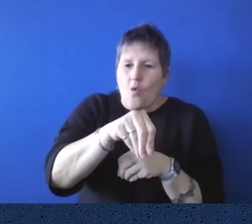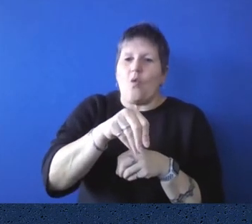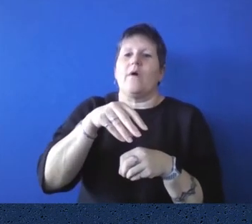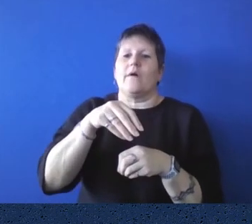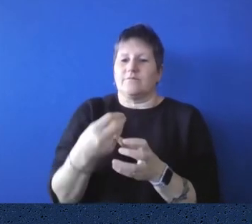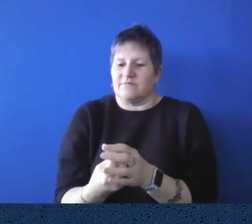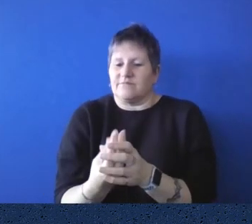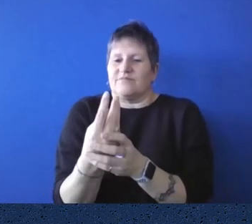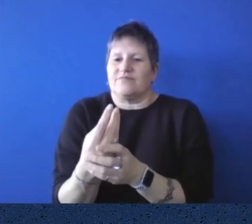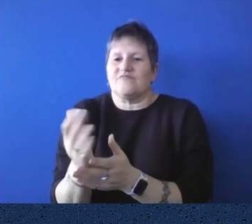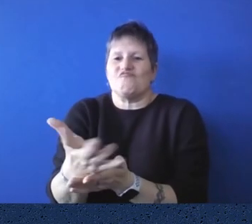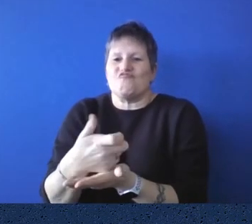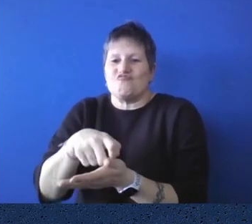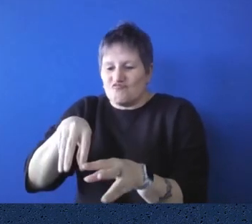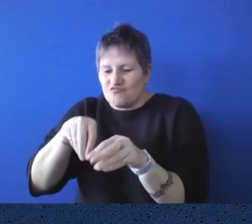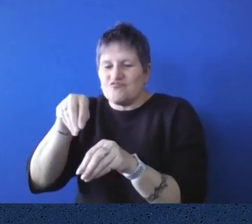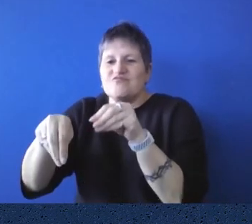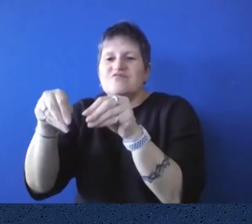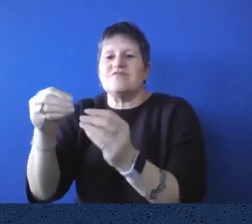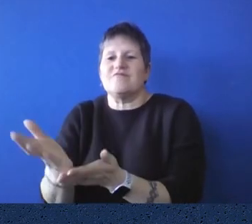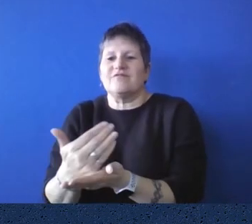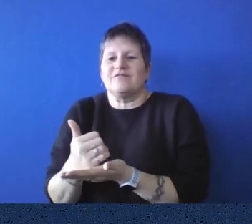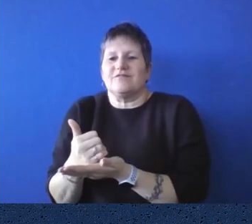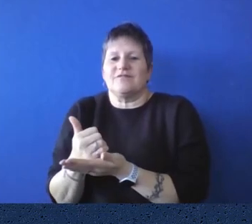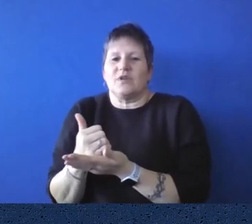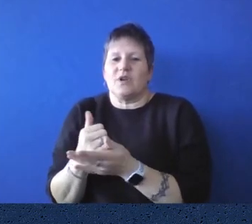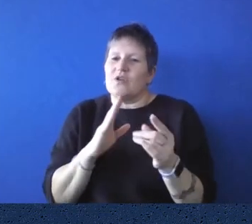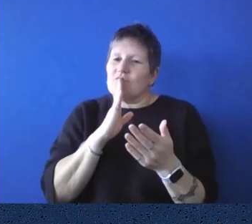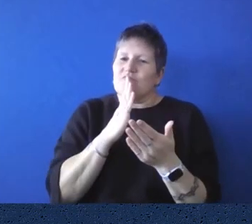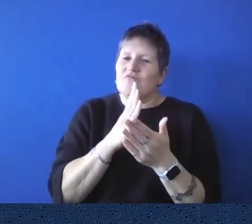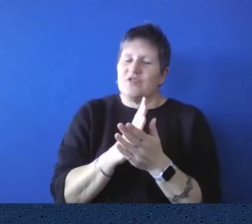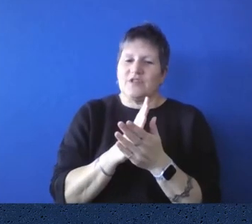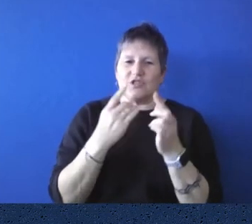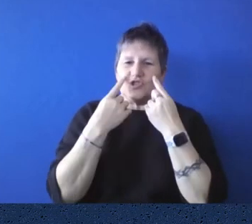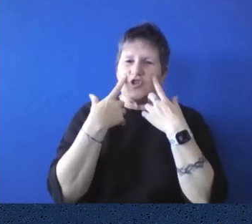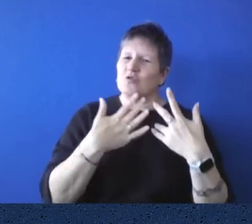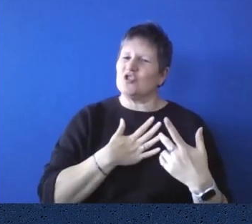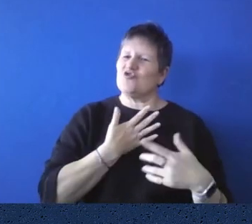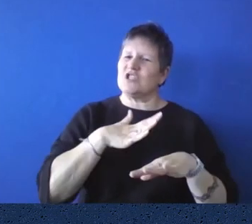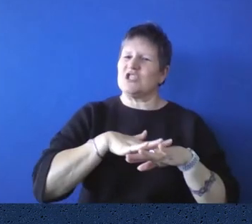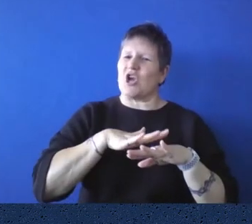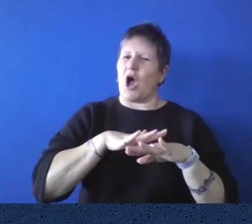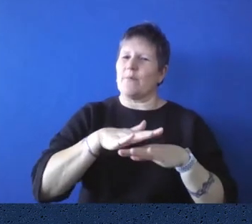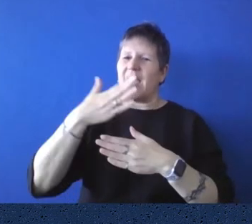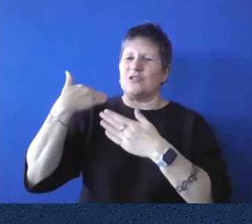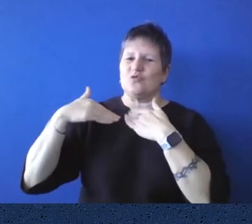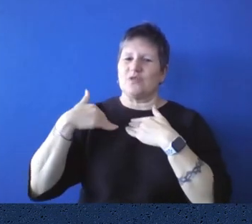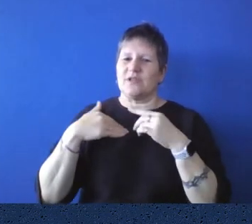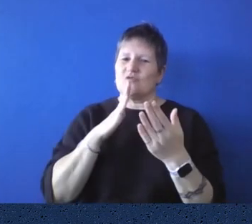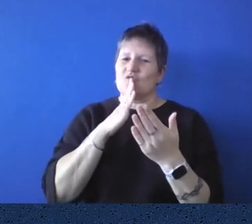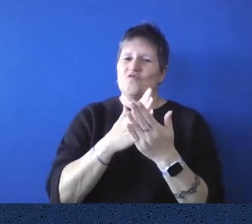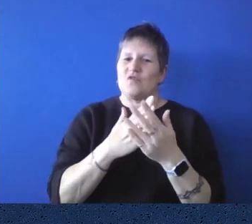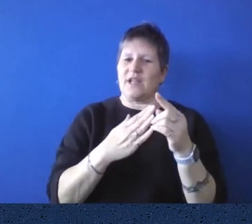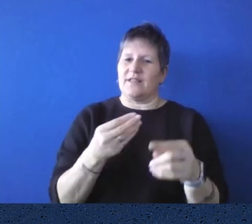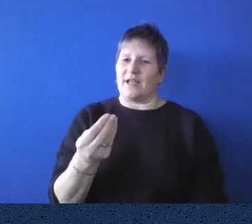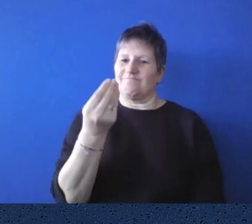rewards. Um, it's, it's an interesting, it represents an interesting time in history. So it's sort of essentially published, um, it's Venetian